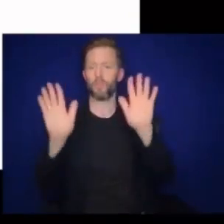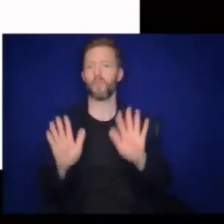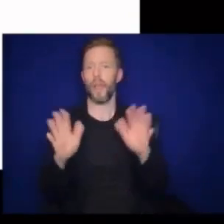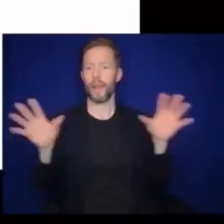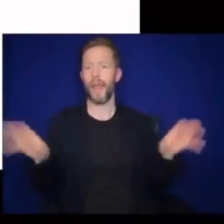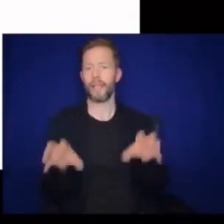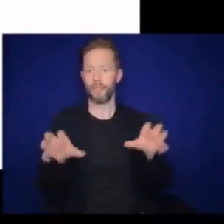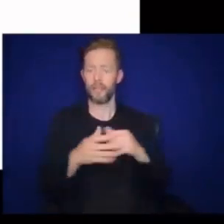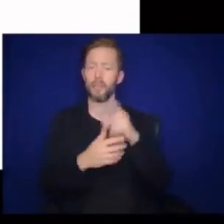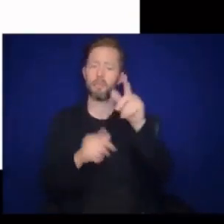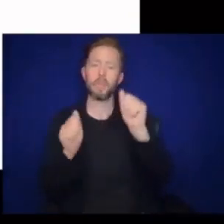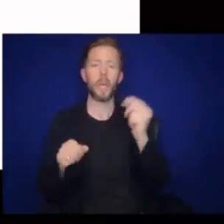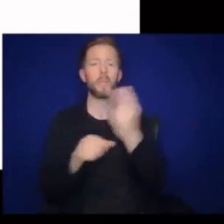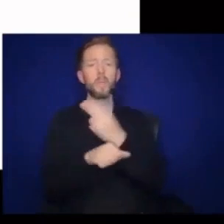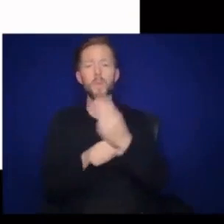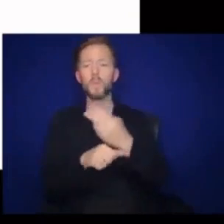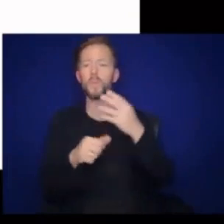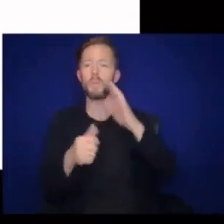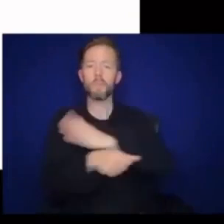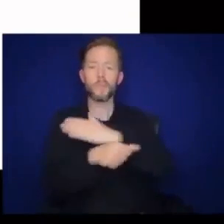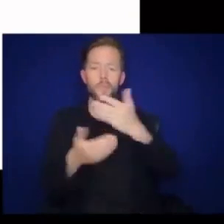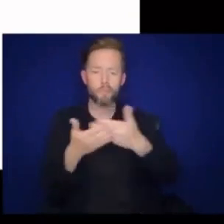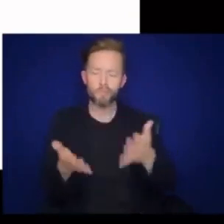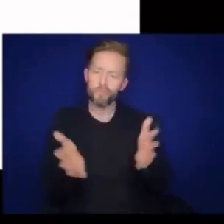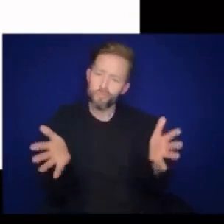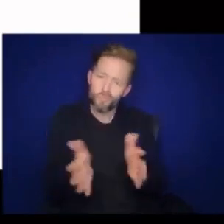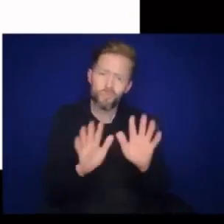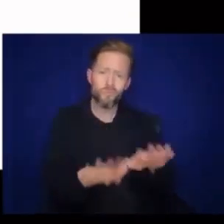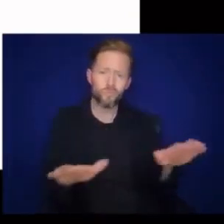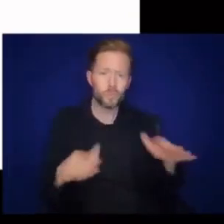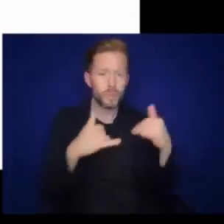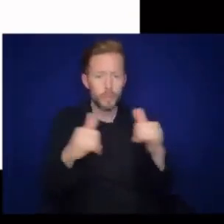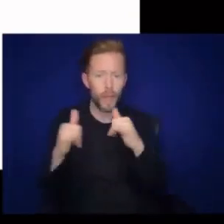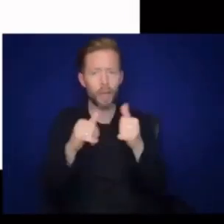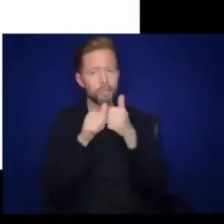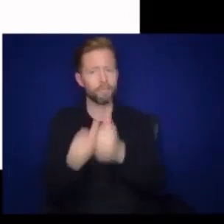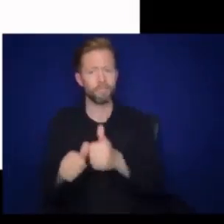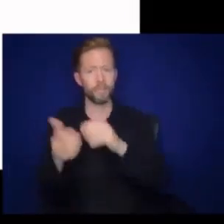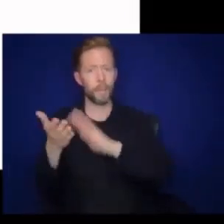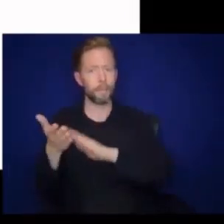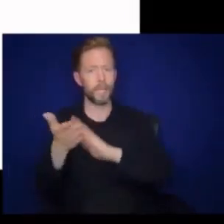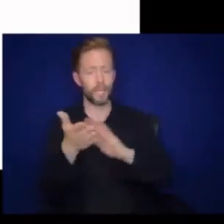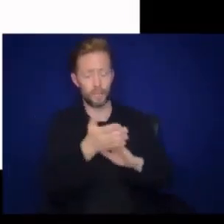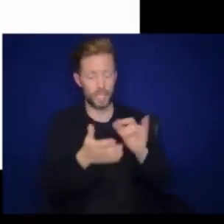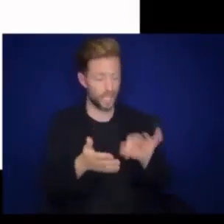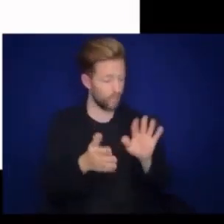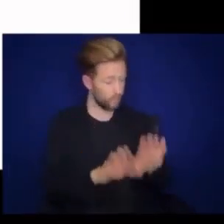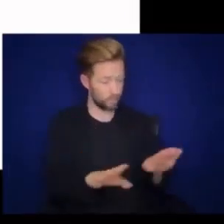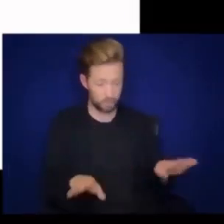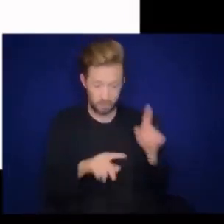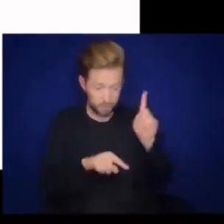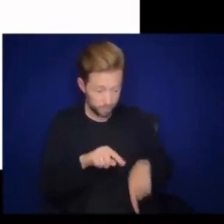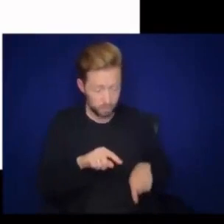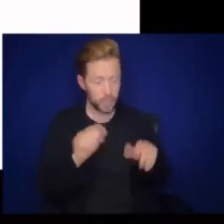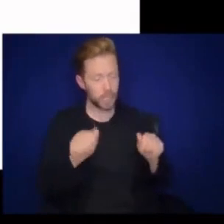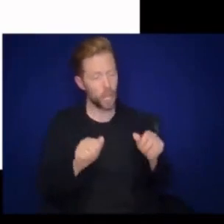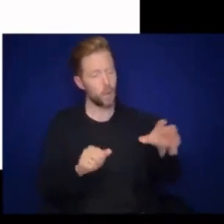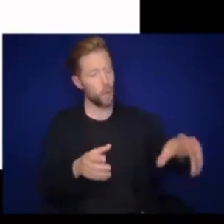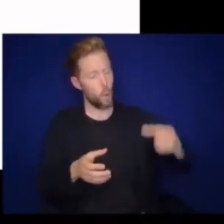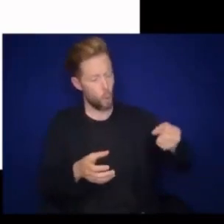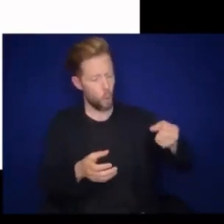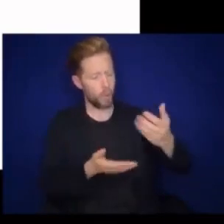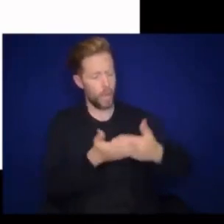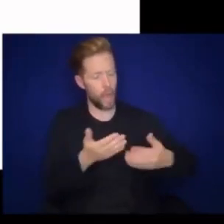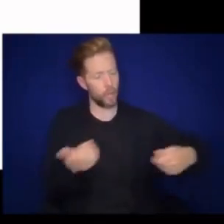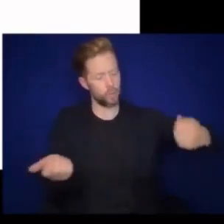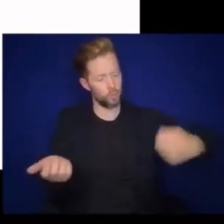great activity. You can use instruments and encourage playing the instruments along with the beat. If children are unable to, you can hold